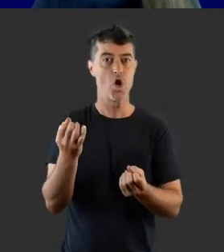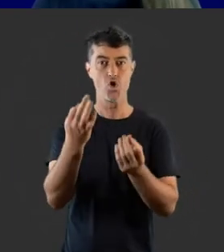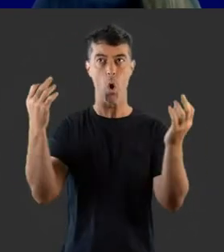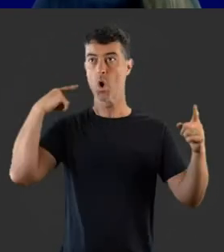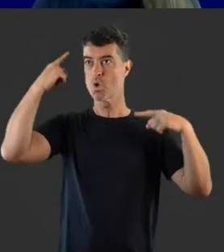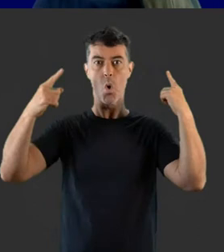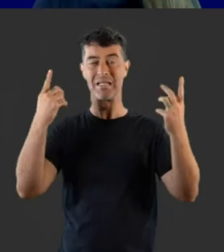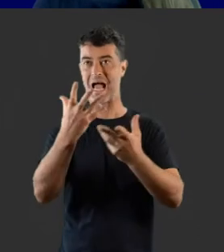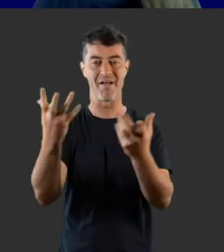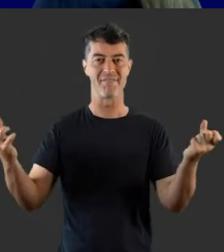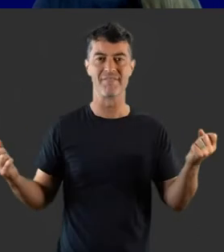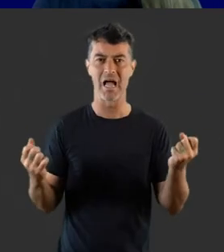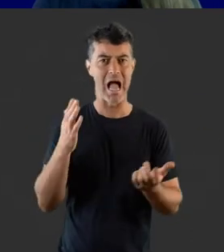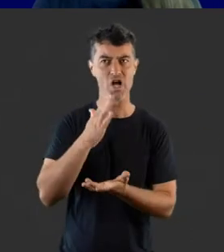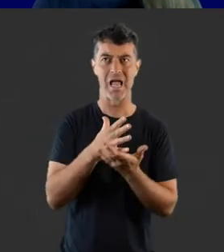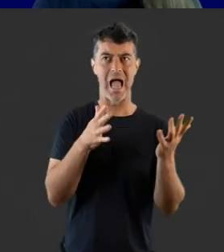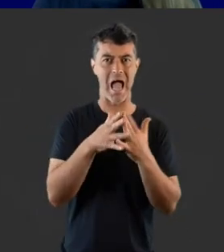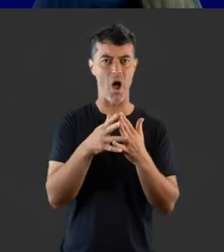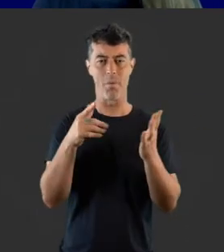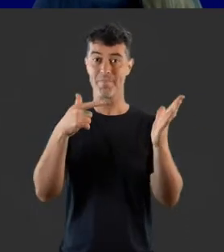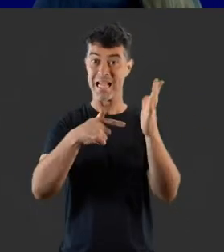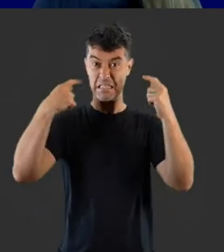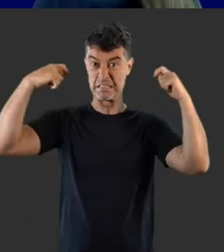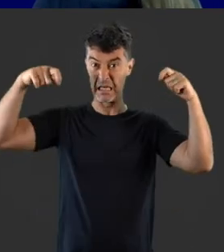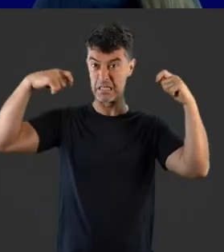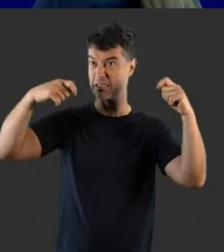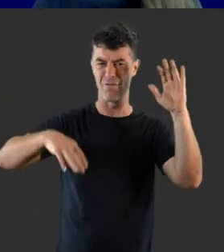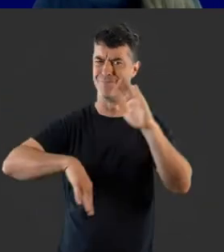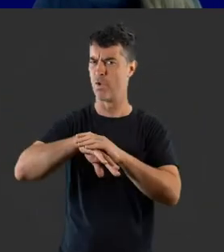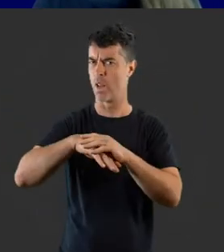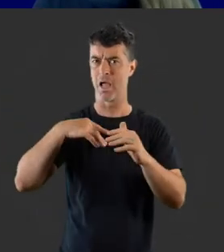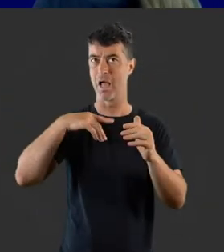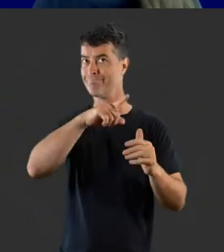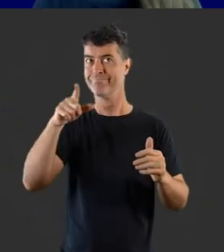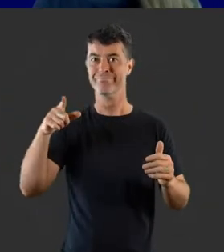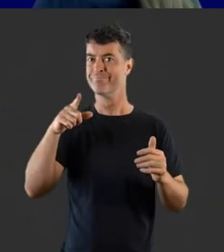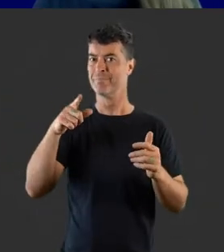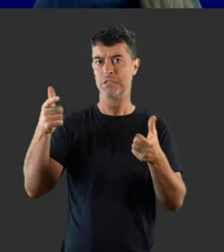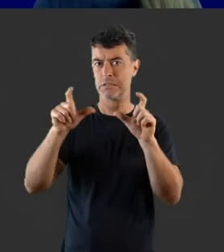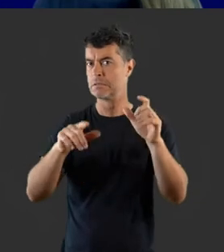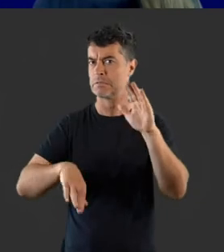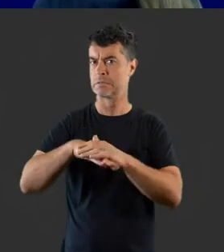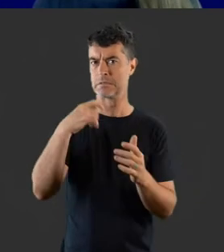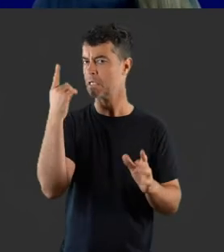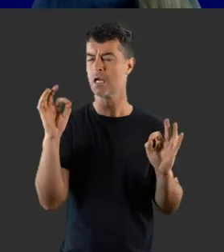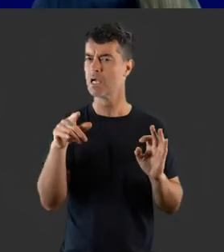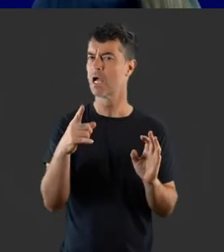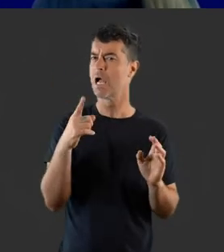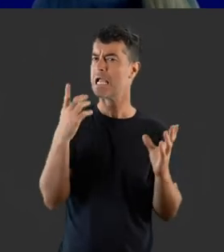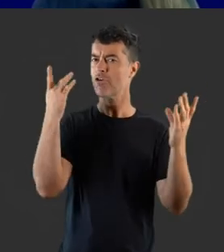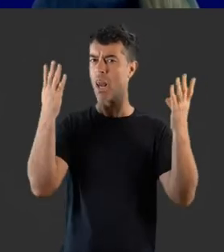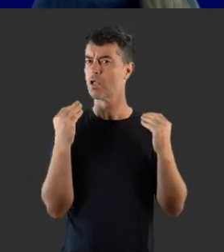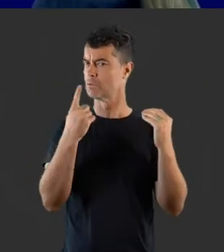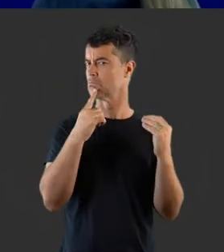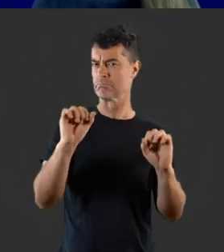present. The actual mechanisms or processes of tinnitus are not fully understood. It is not a type or